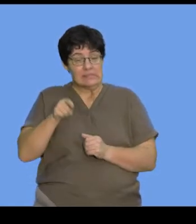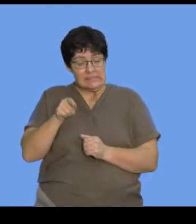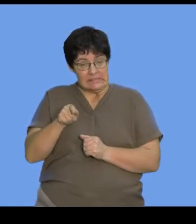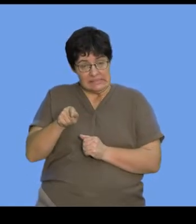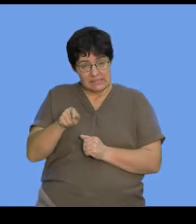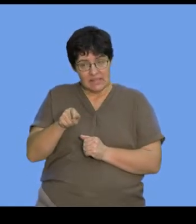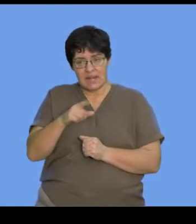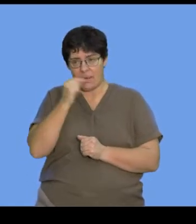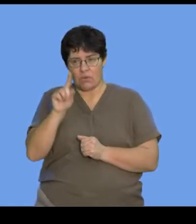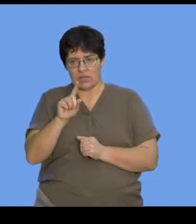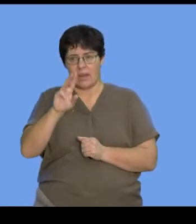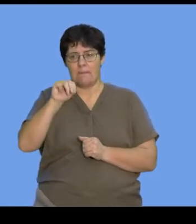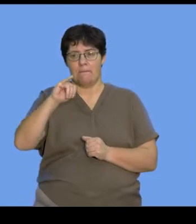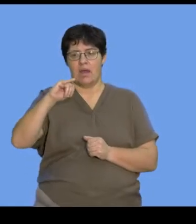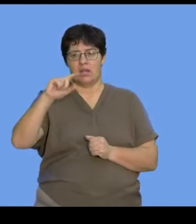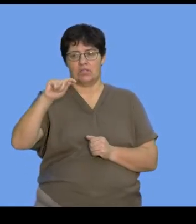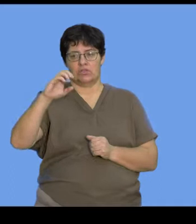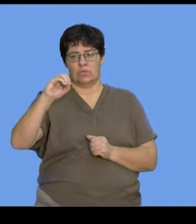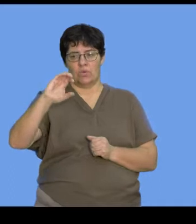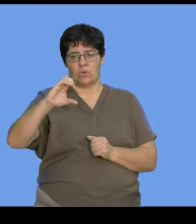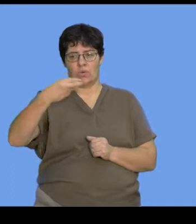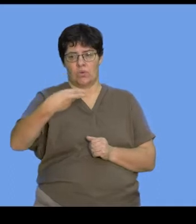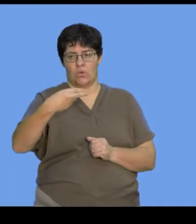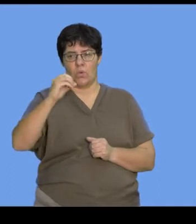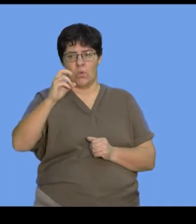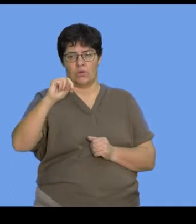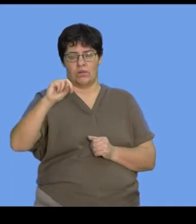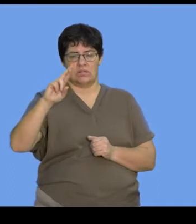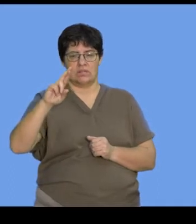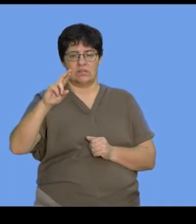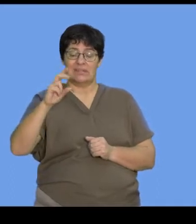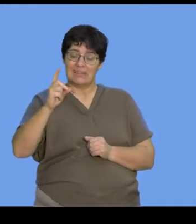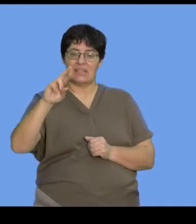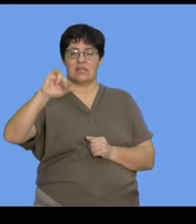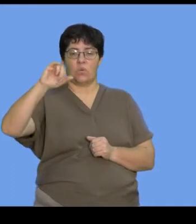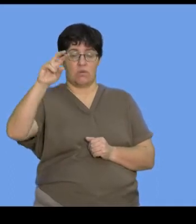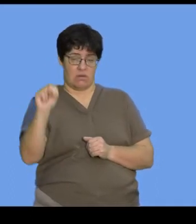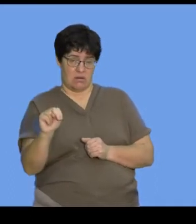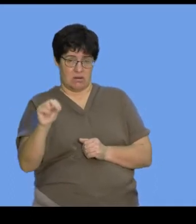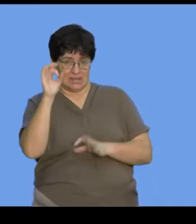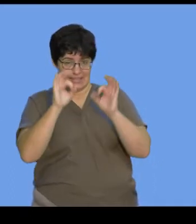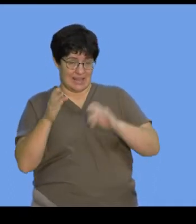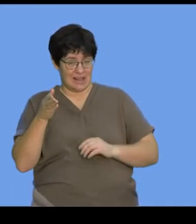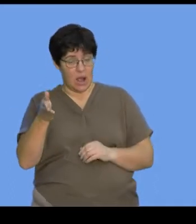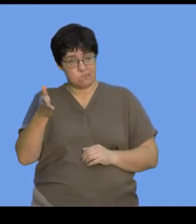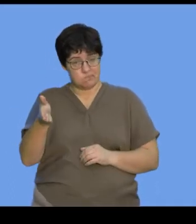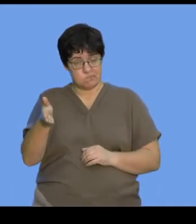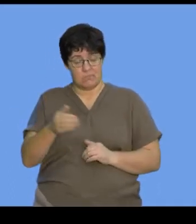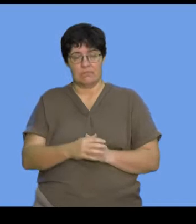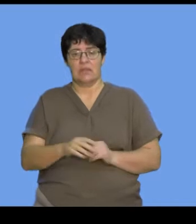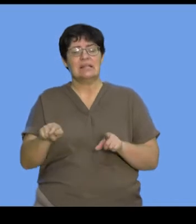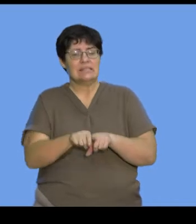And that is called mitochondrial DNA, which occurs in the mitochondria cells.